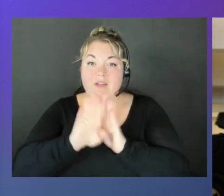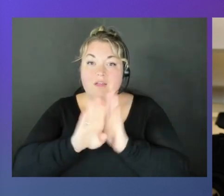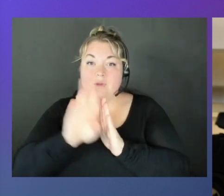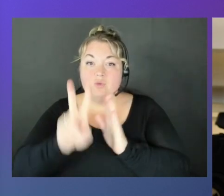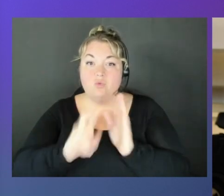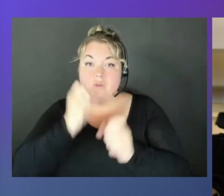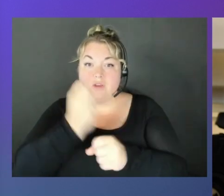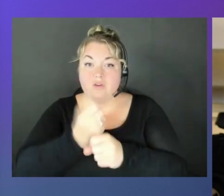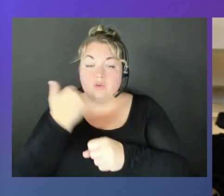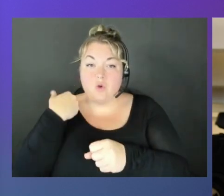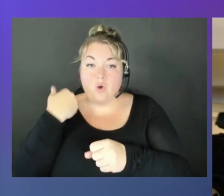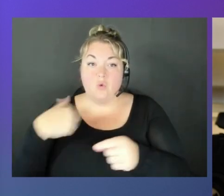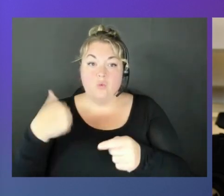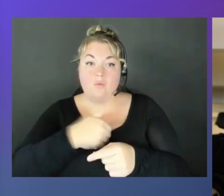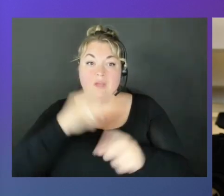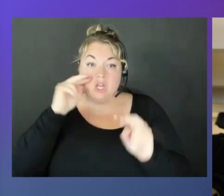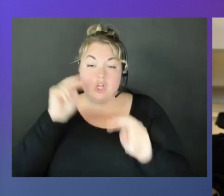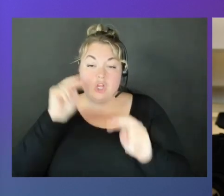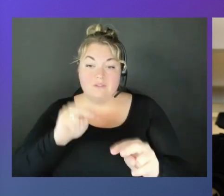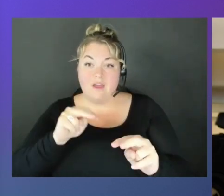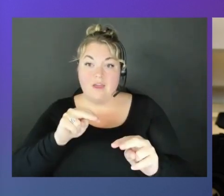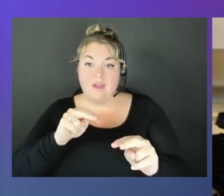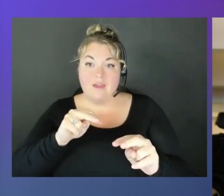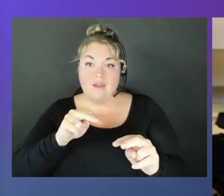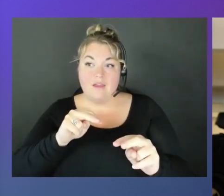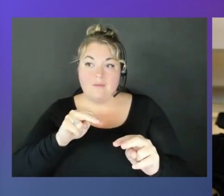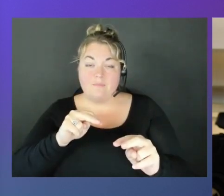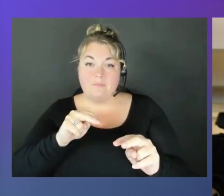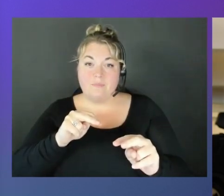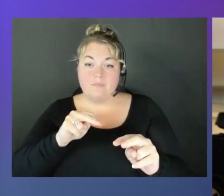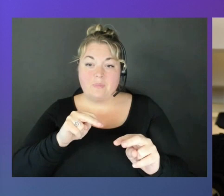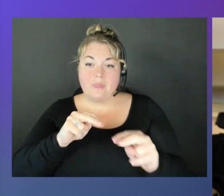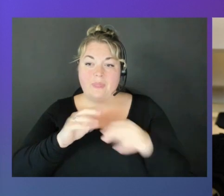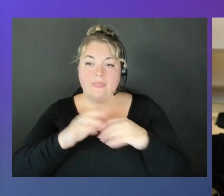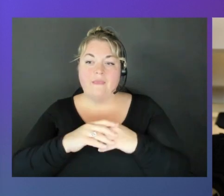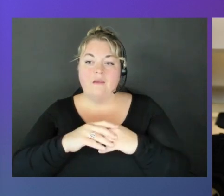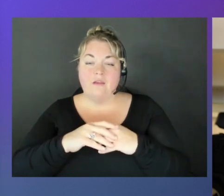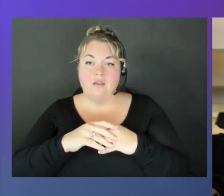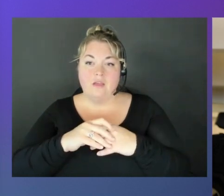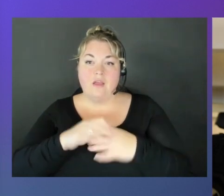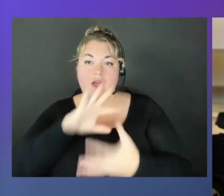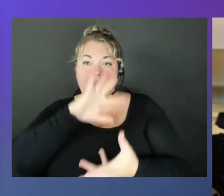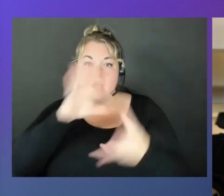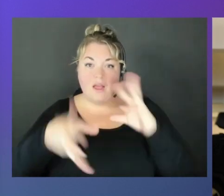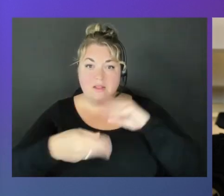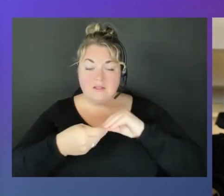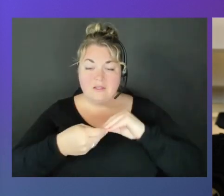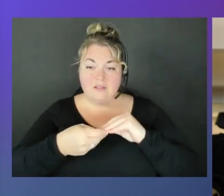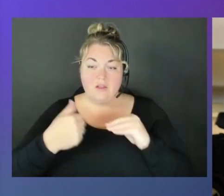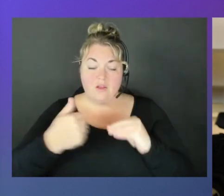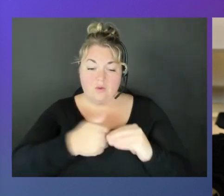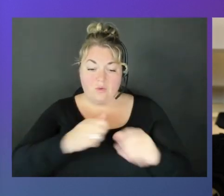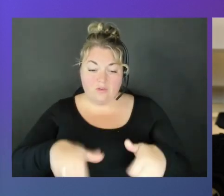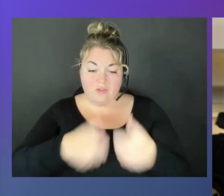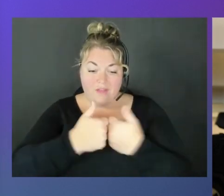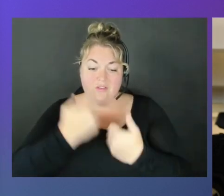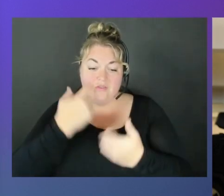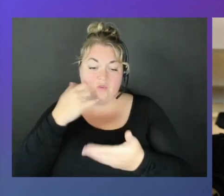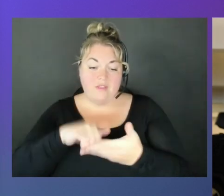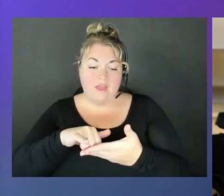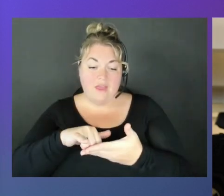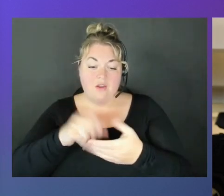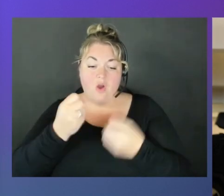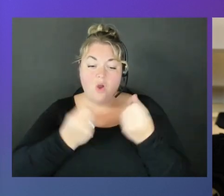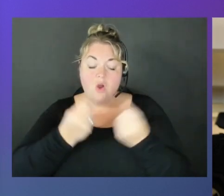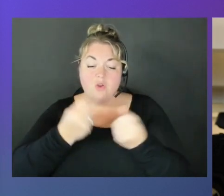when we look at the auto industry, there are several challenges for the auto industry. One is the